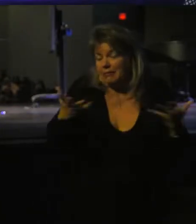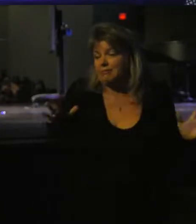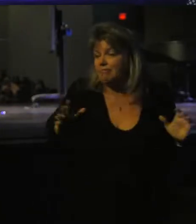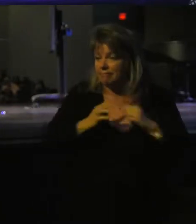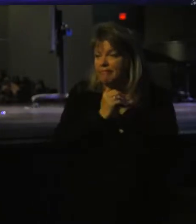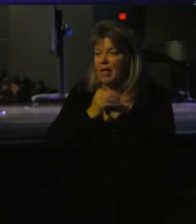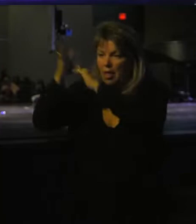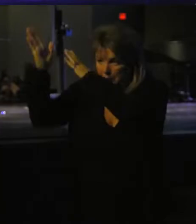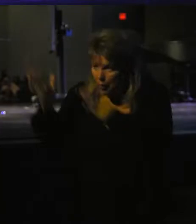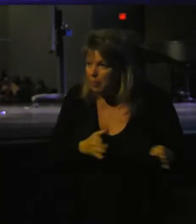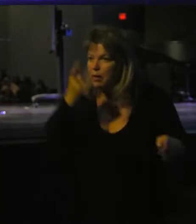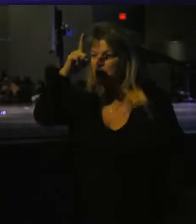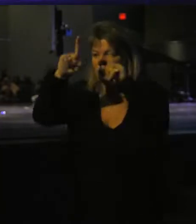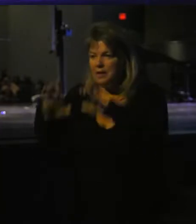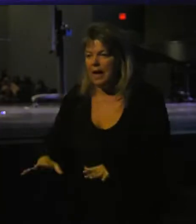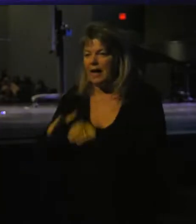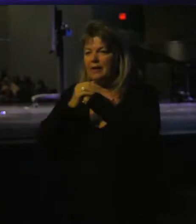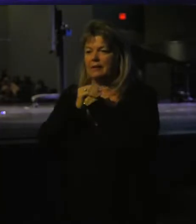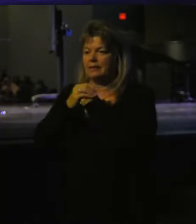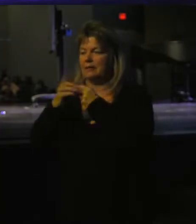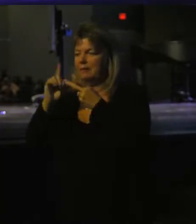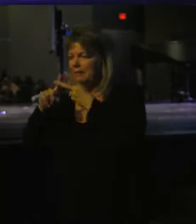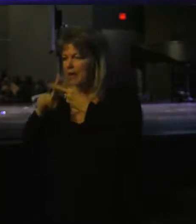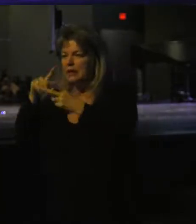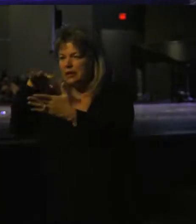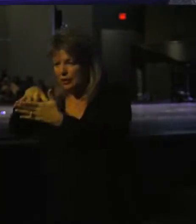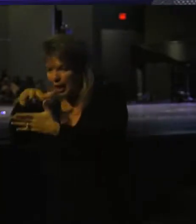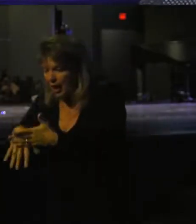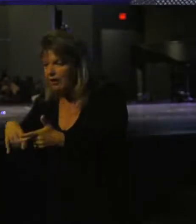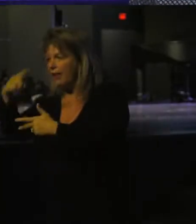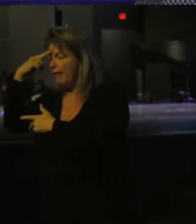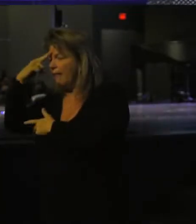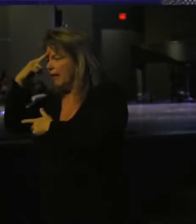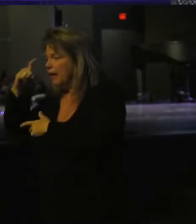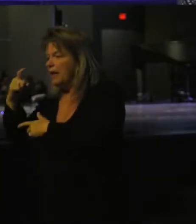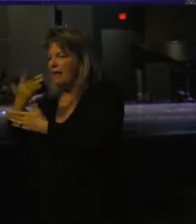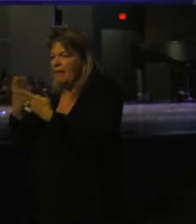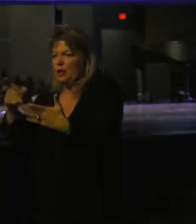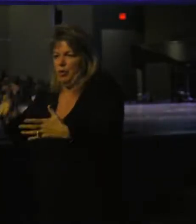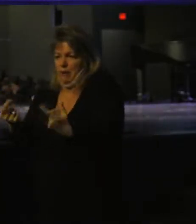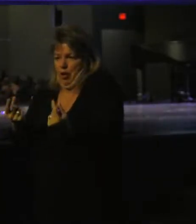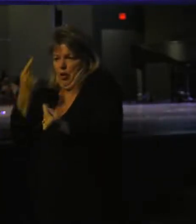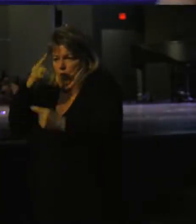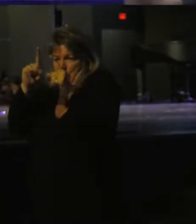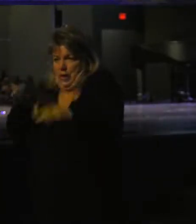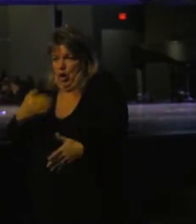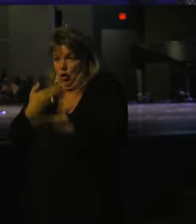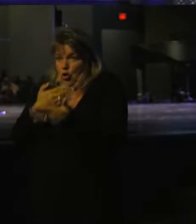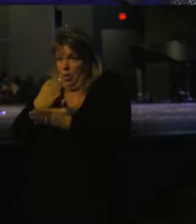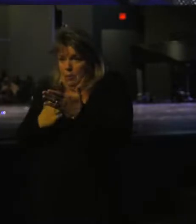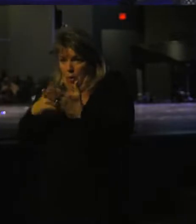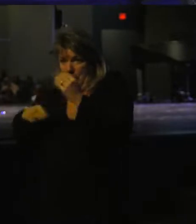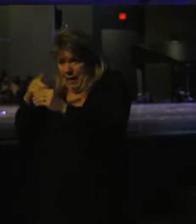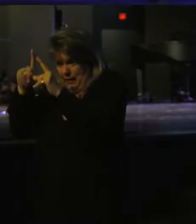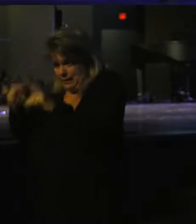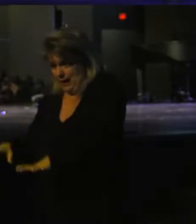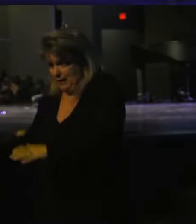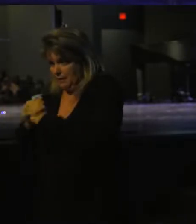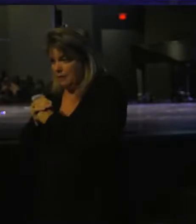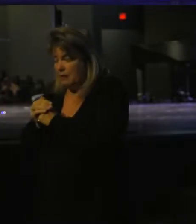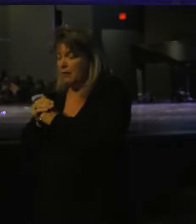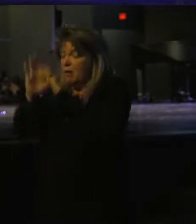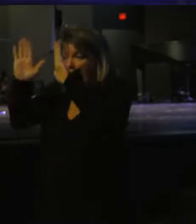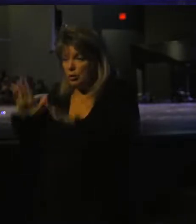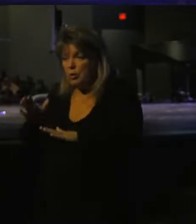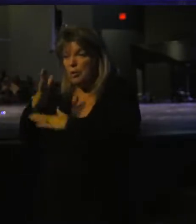The preparation for a test, the studying, the things you have to do for a test. The good part about a test, the